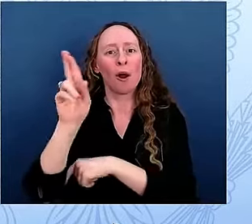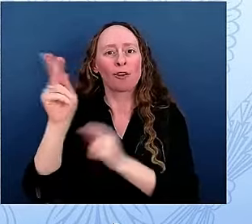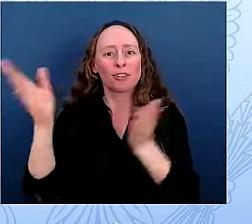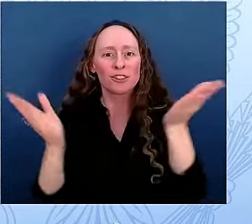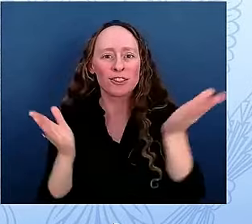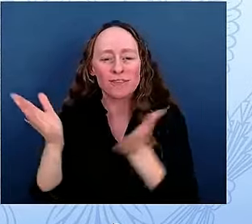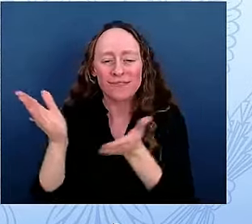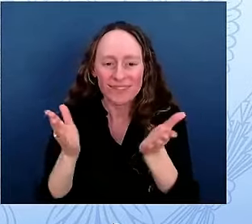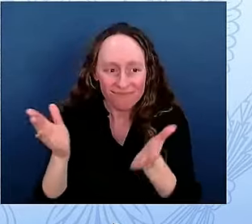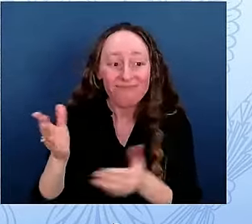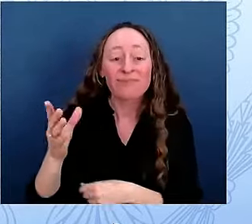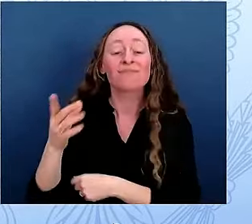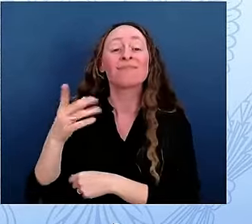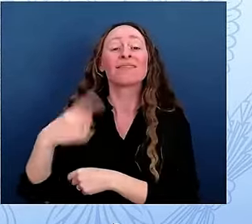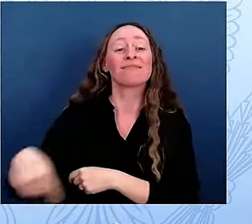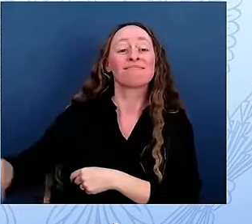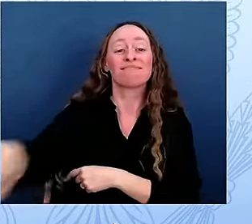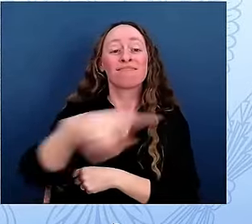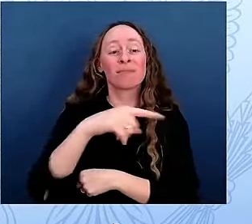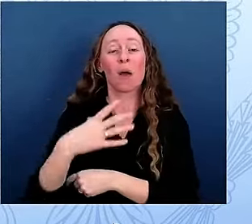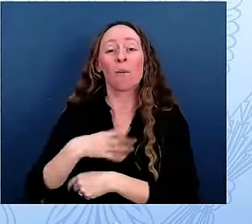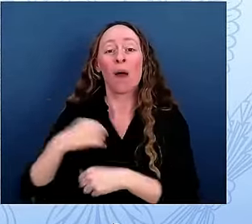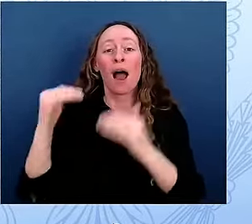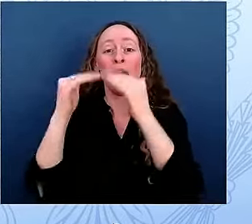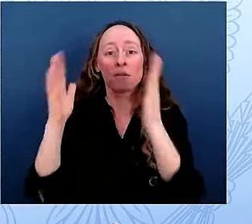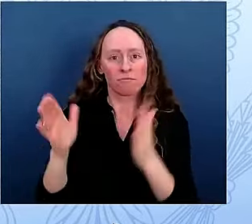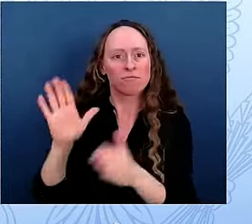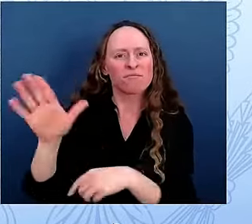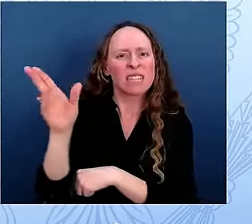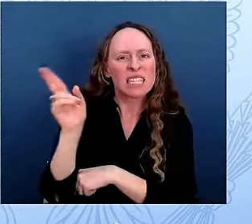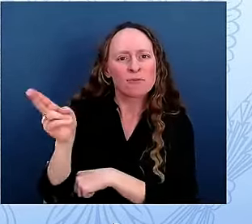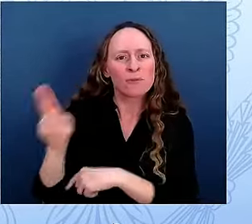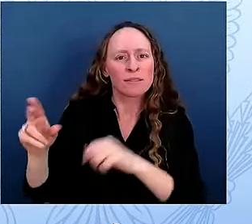Library staff for all of their work. So thank you.